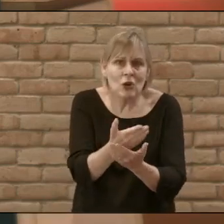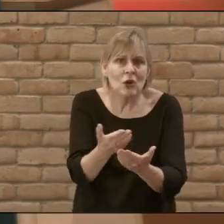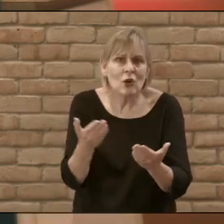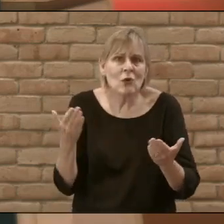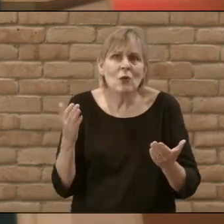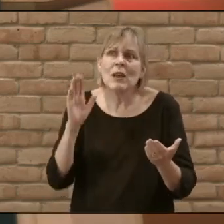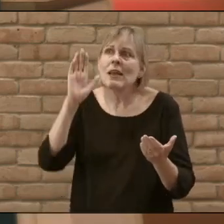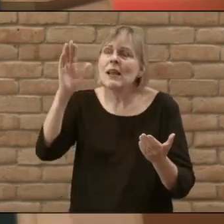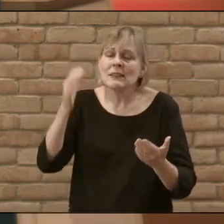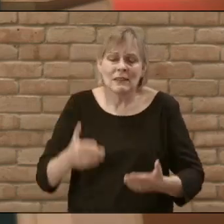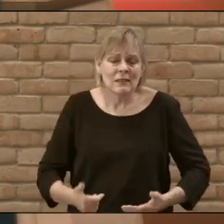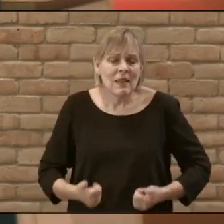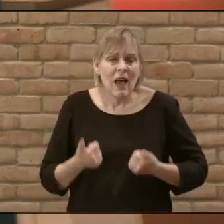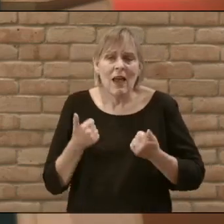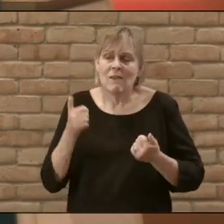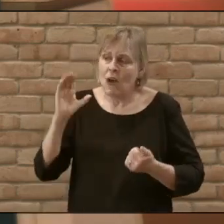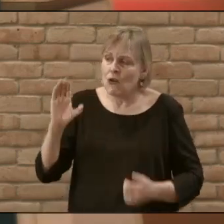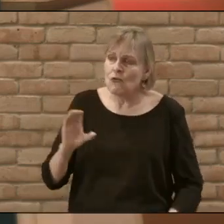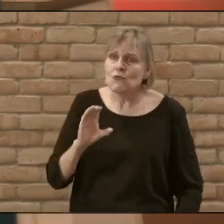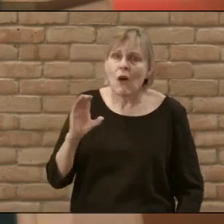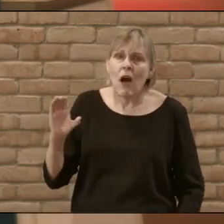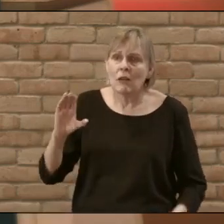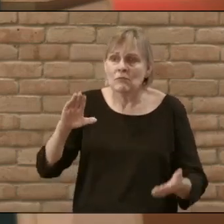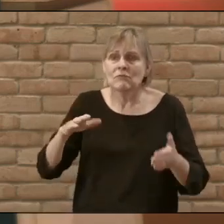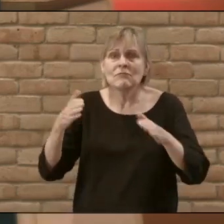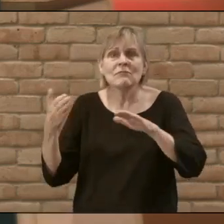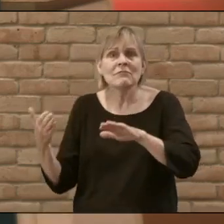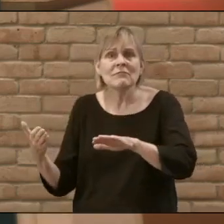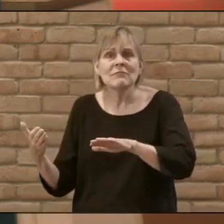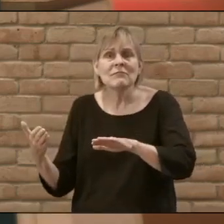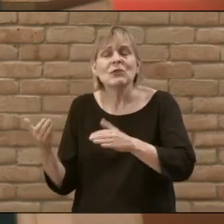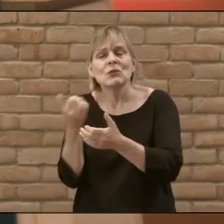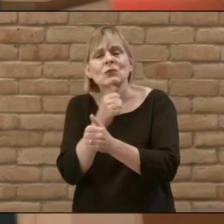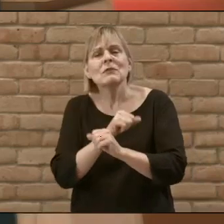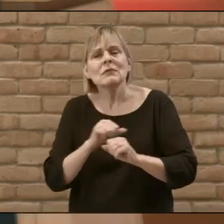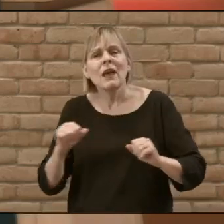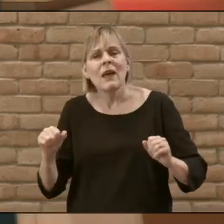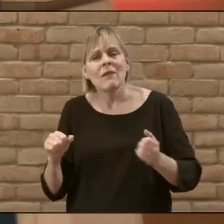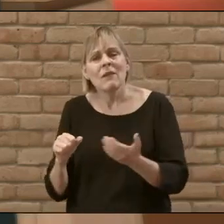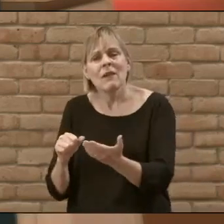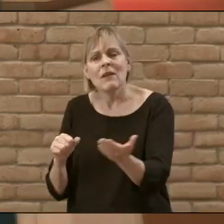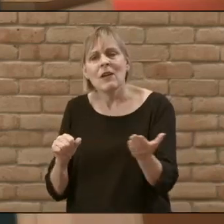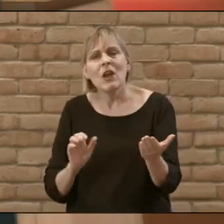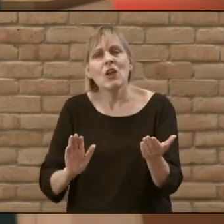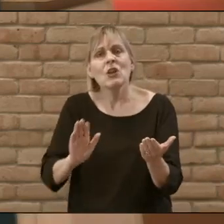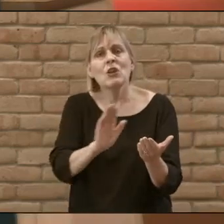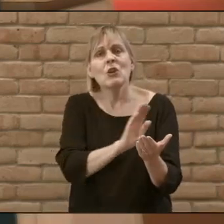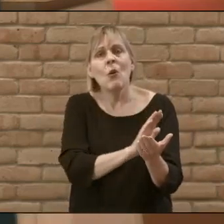pour out his life on the cross in order to save your life